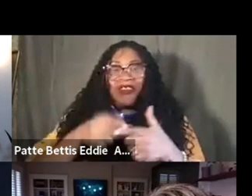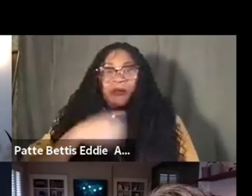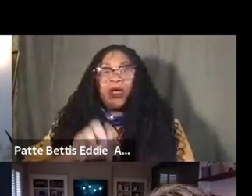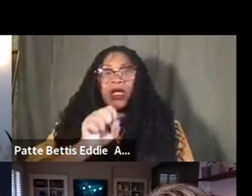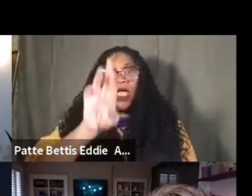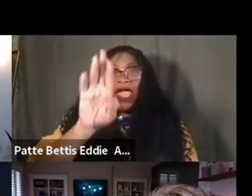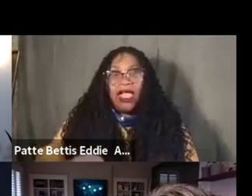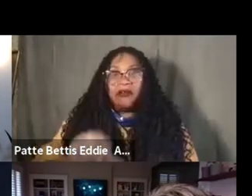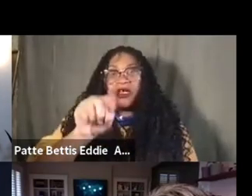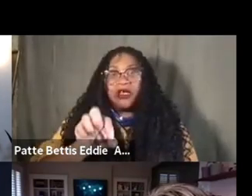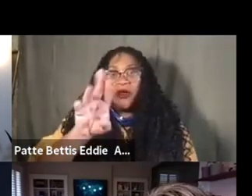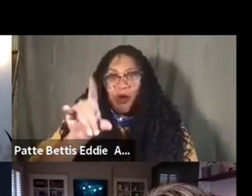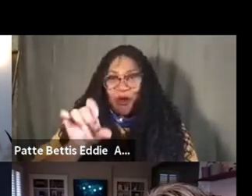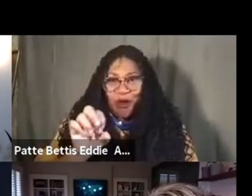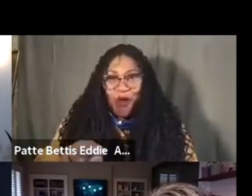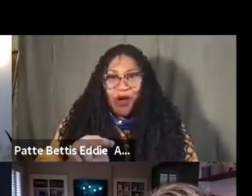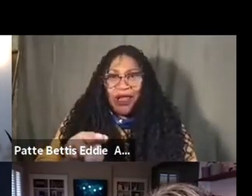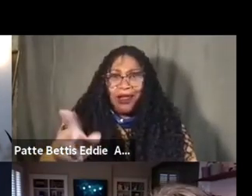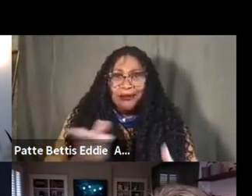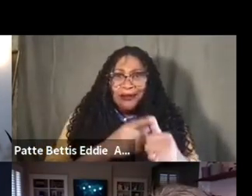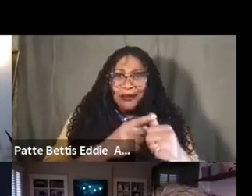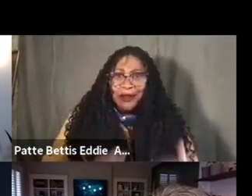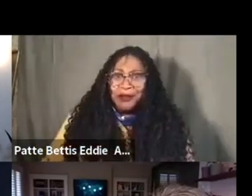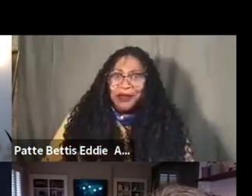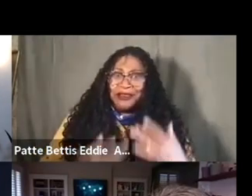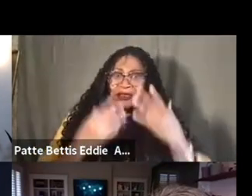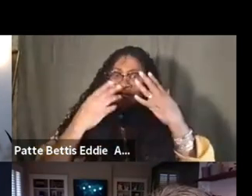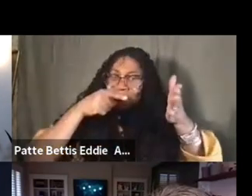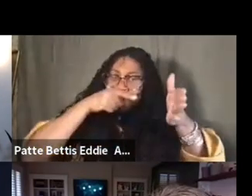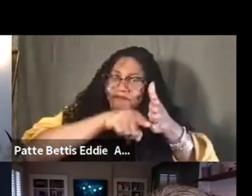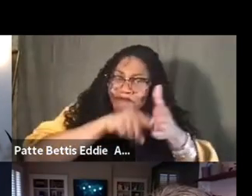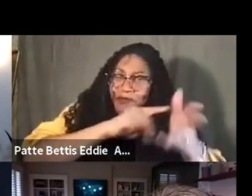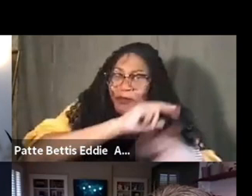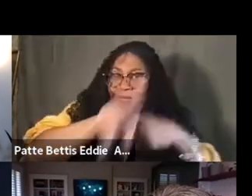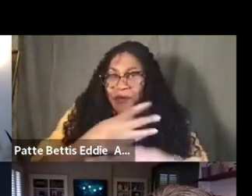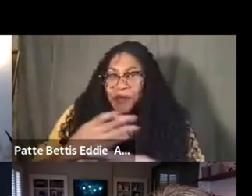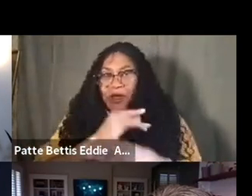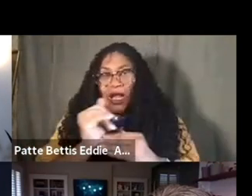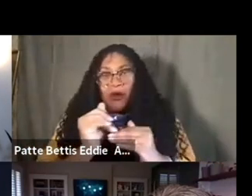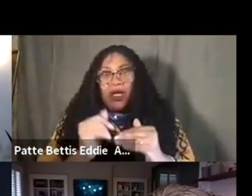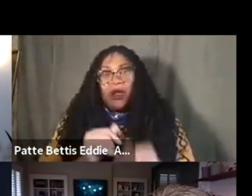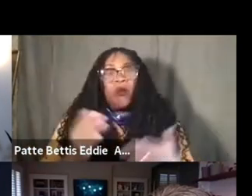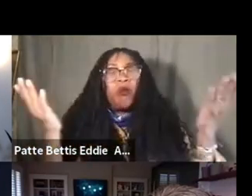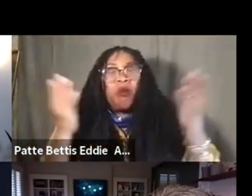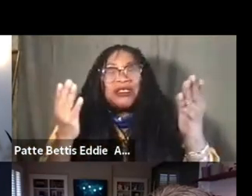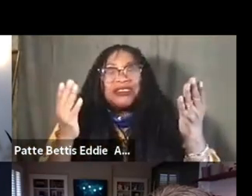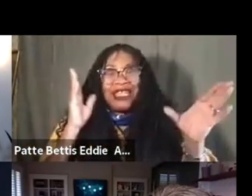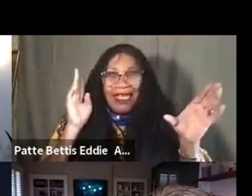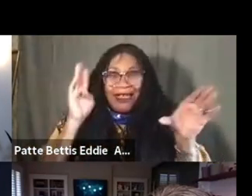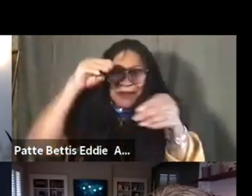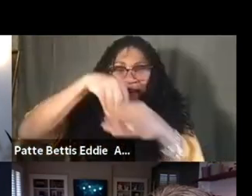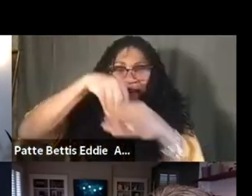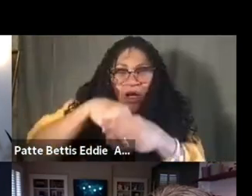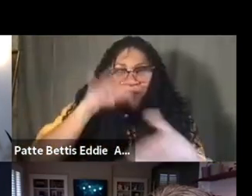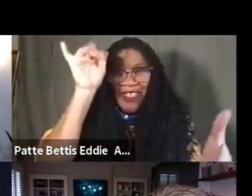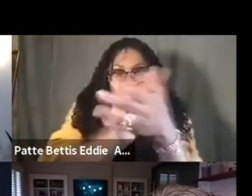maybe one of my first inspirations for the kind of work I do investigating that material. What is the matter of that ghostly presence or